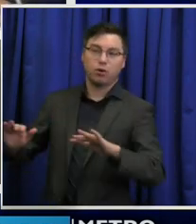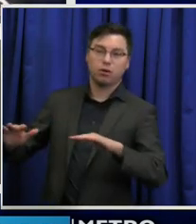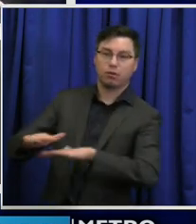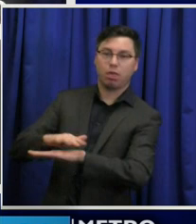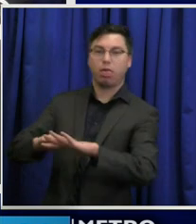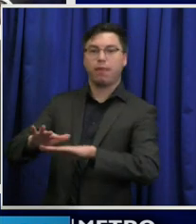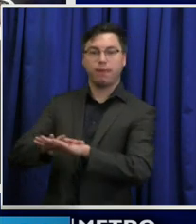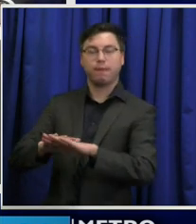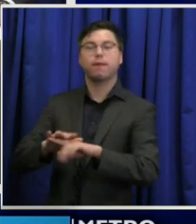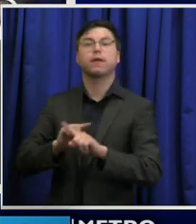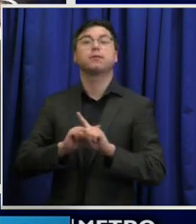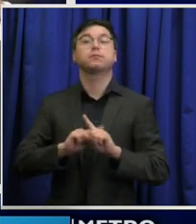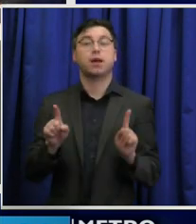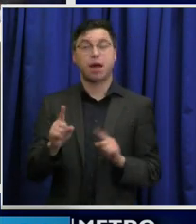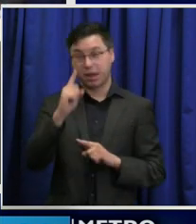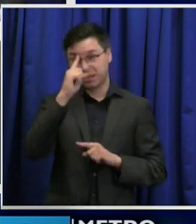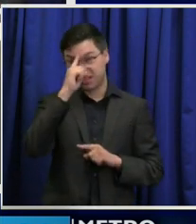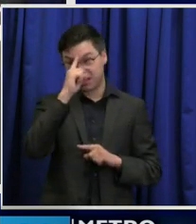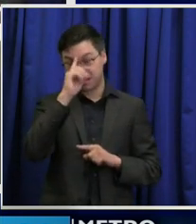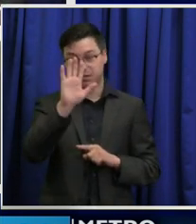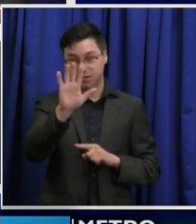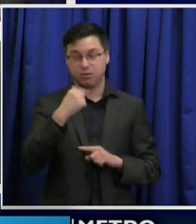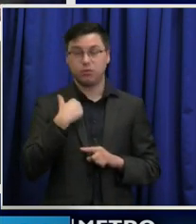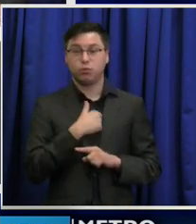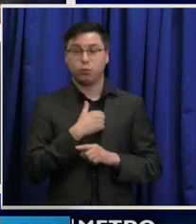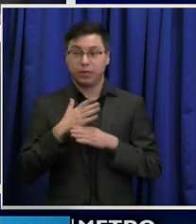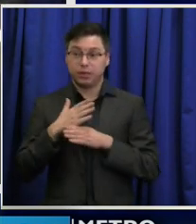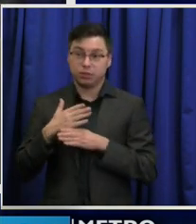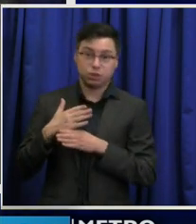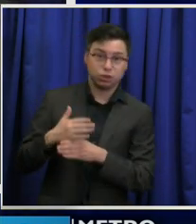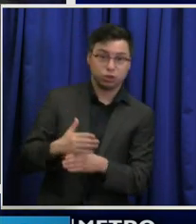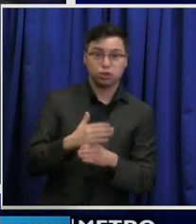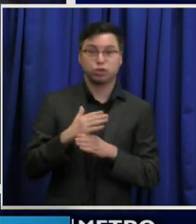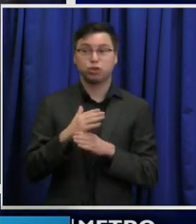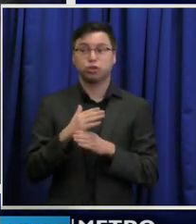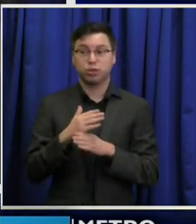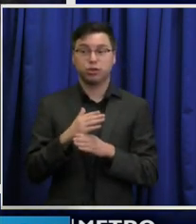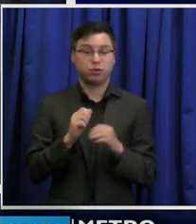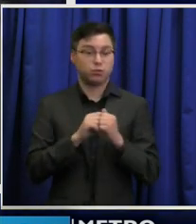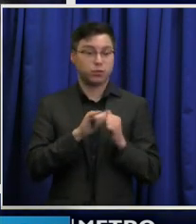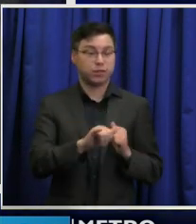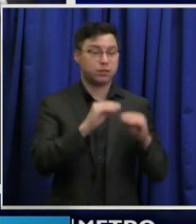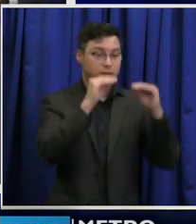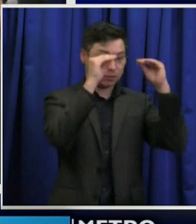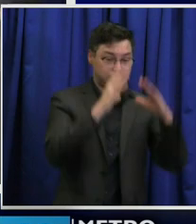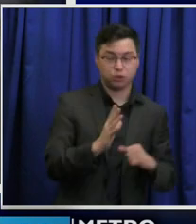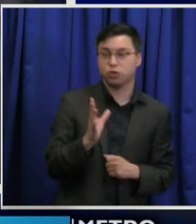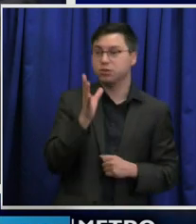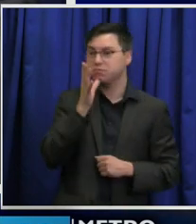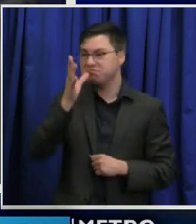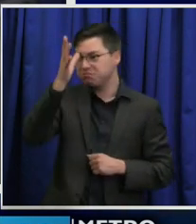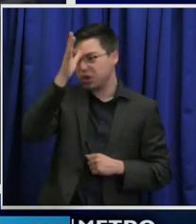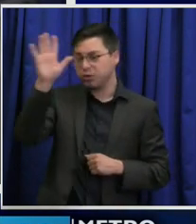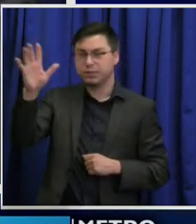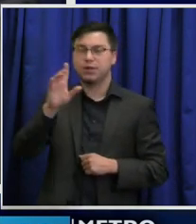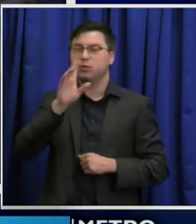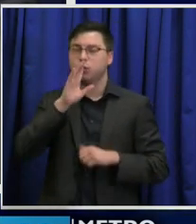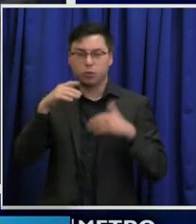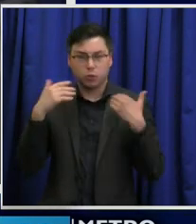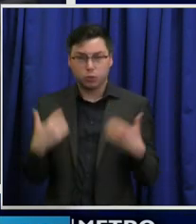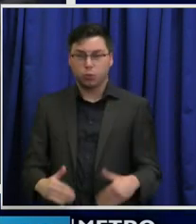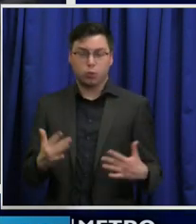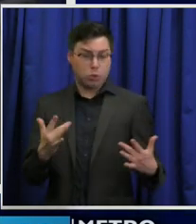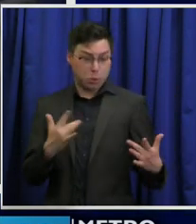I think we share the teachers and parents deep concern about the safety